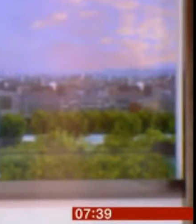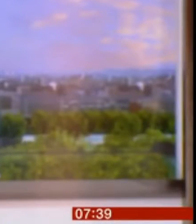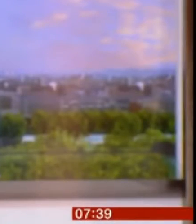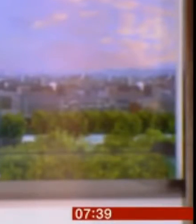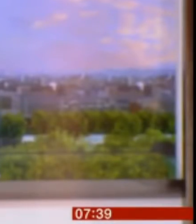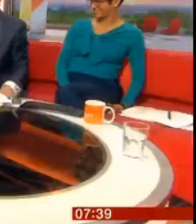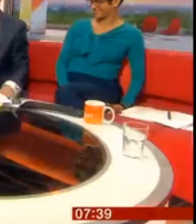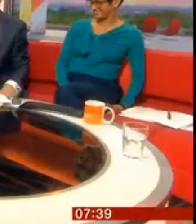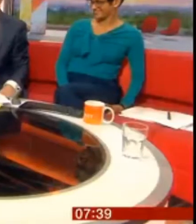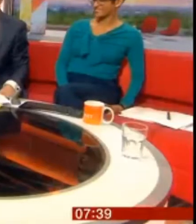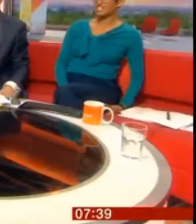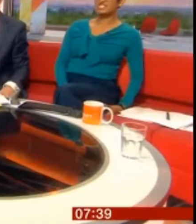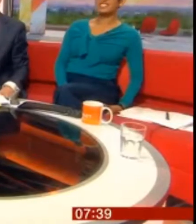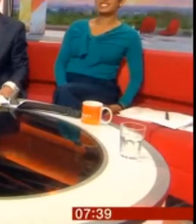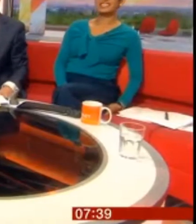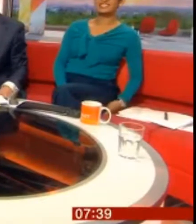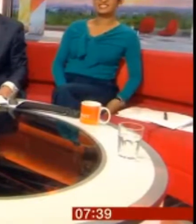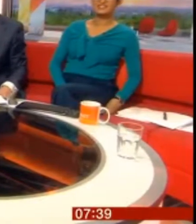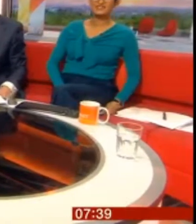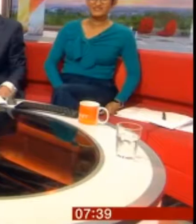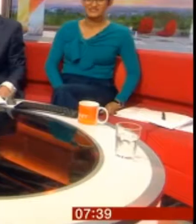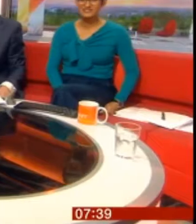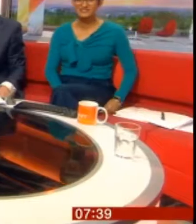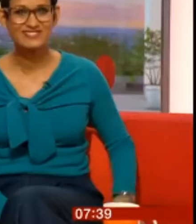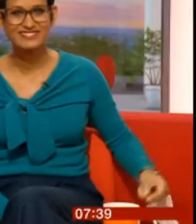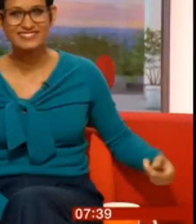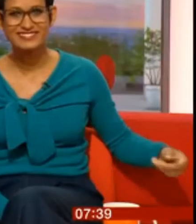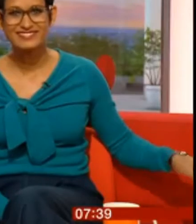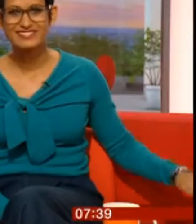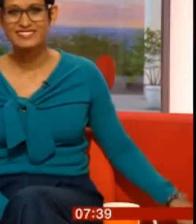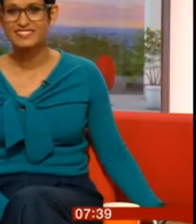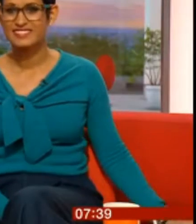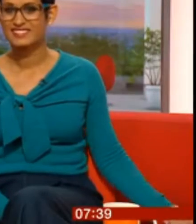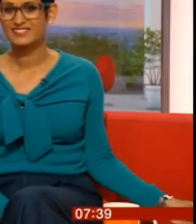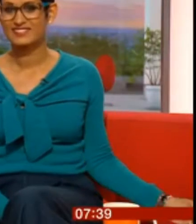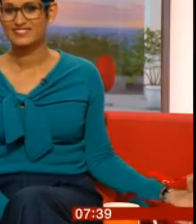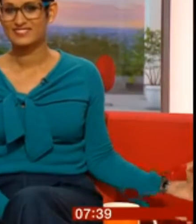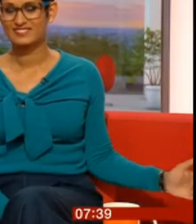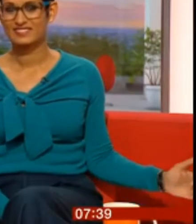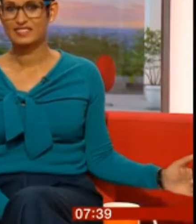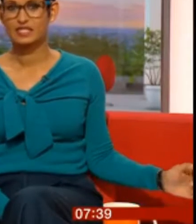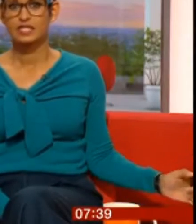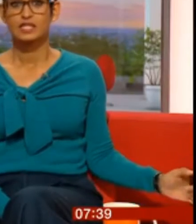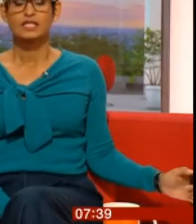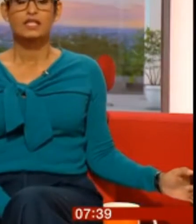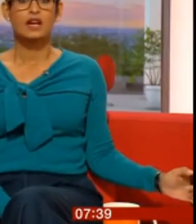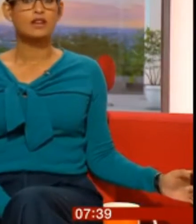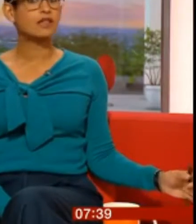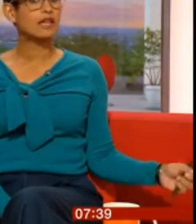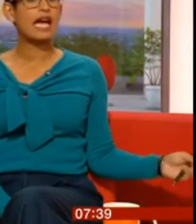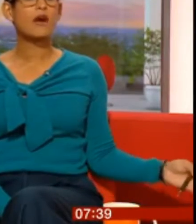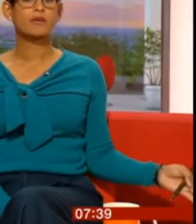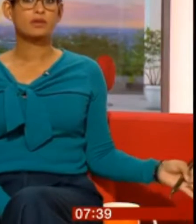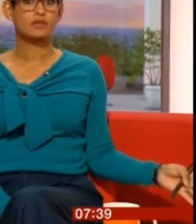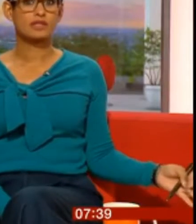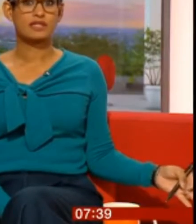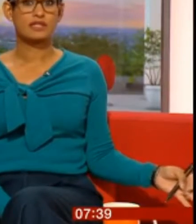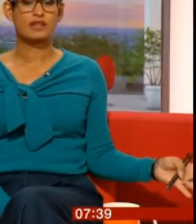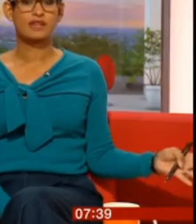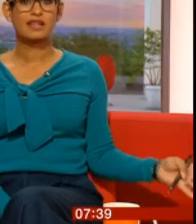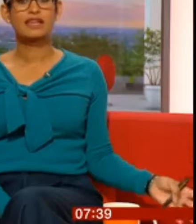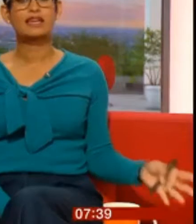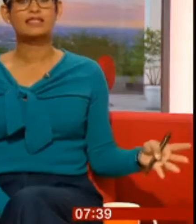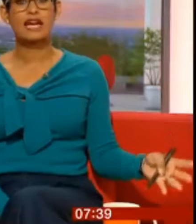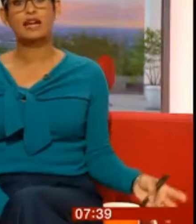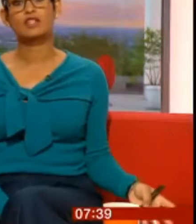then, Charlie. Yes. No. It's more me. 7.39 is the time now. We'll have the weather coming up for you a little bit later. How important